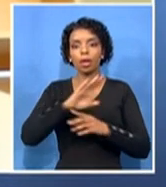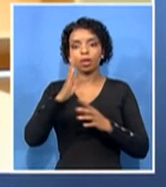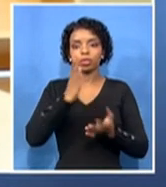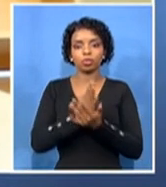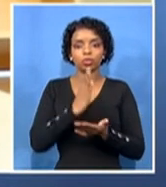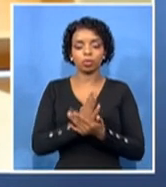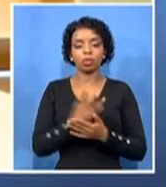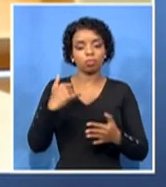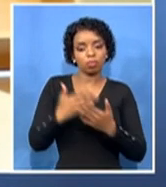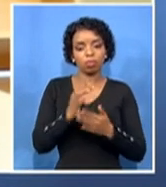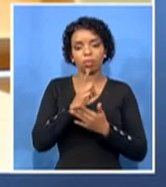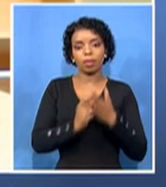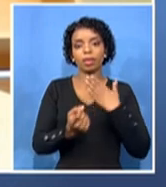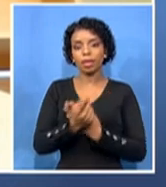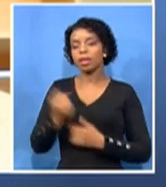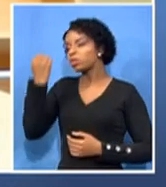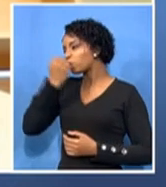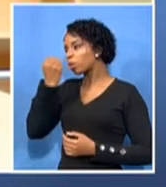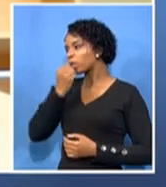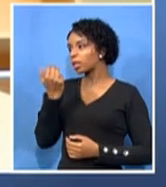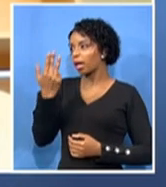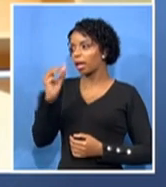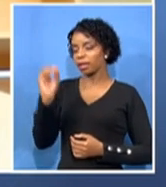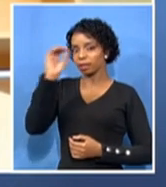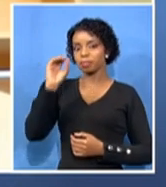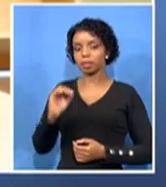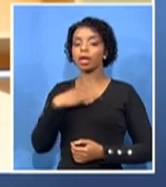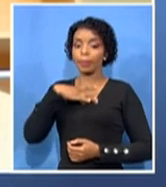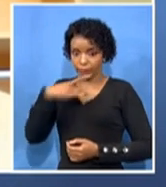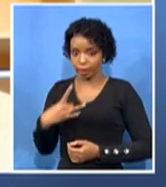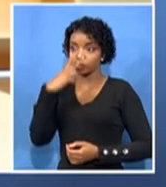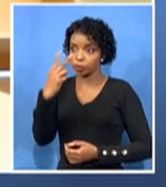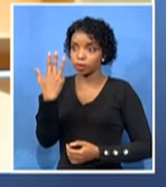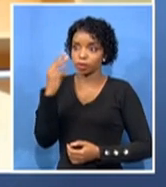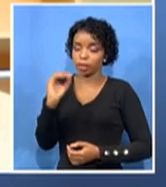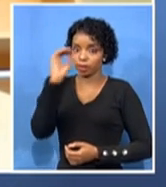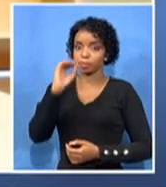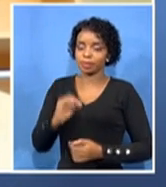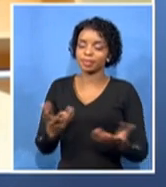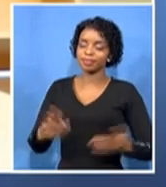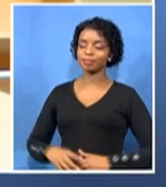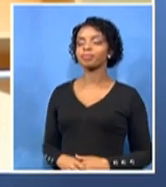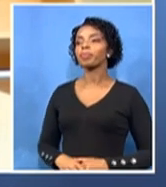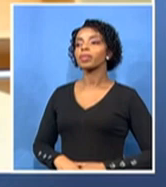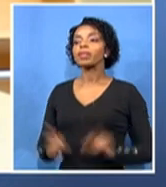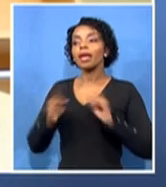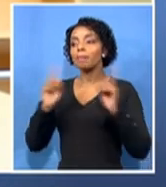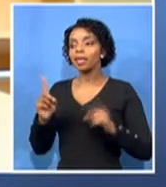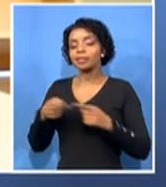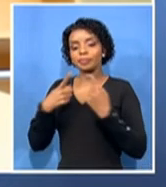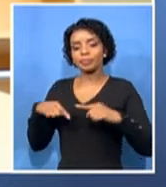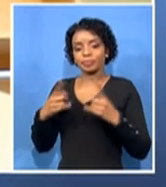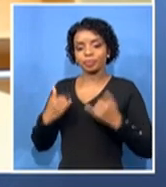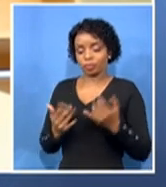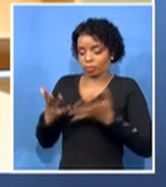high score, but, you I'd like to have a 90% at school one day. But let's speak about those numbers. What have been some of the observations